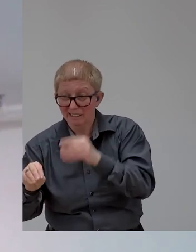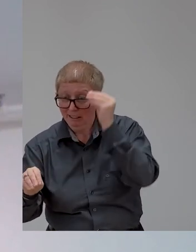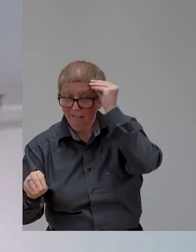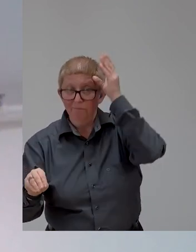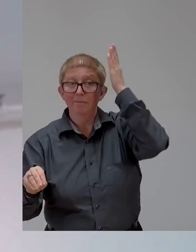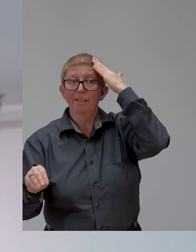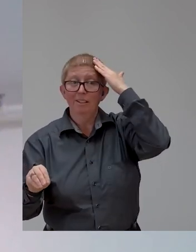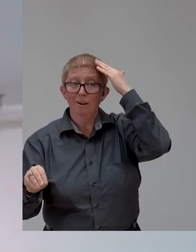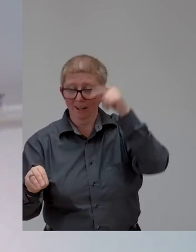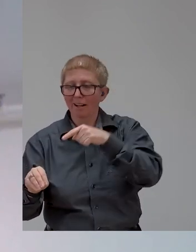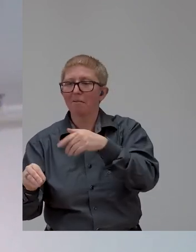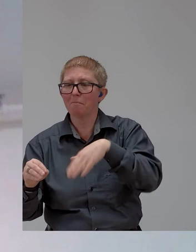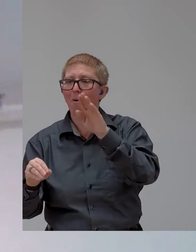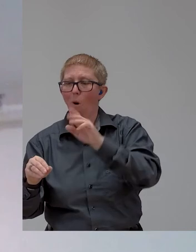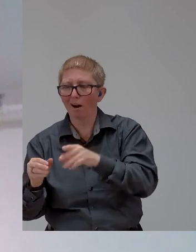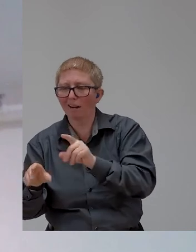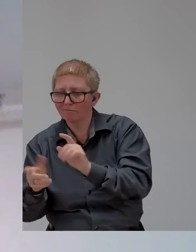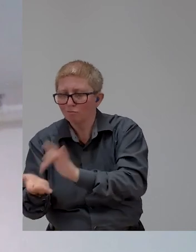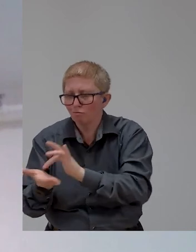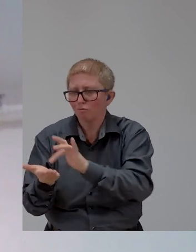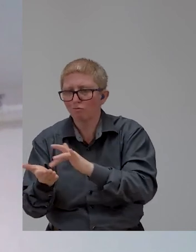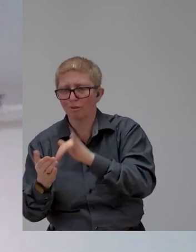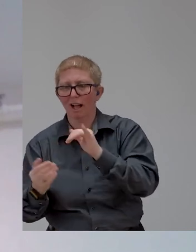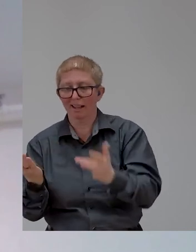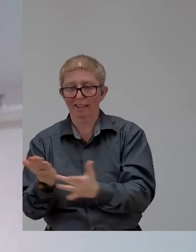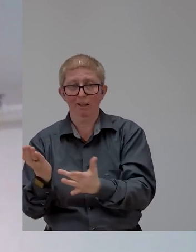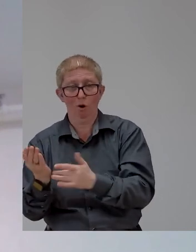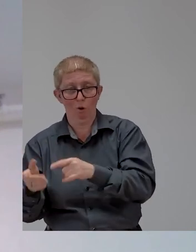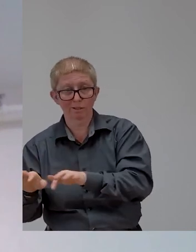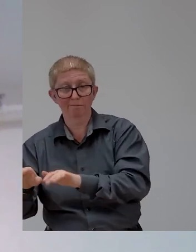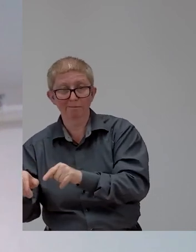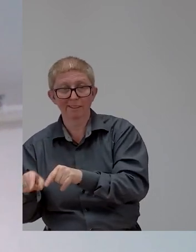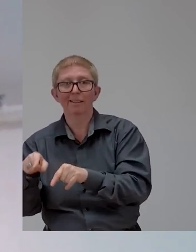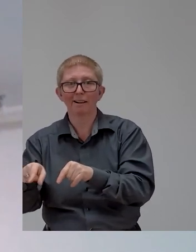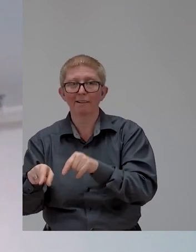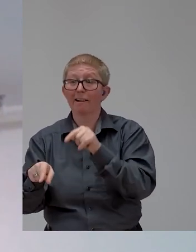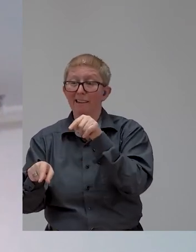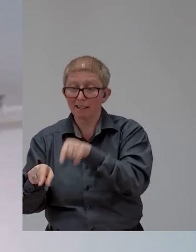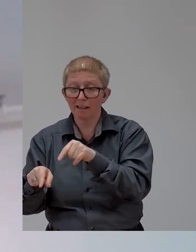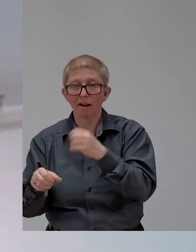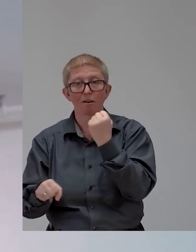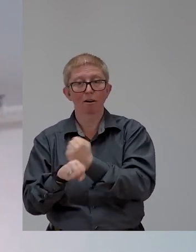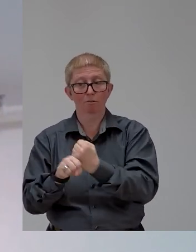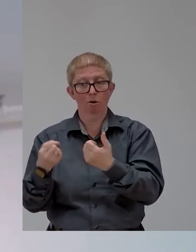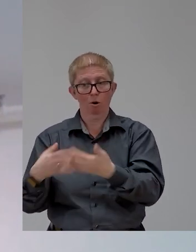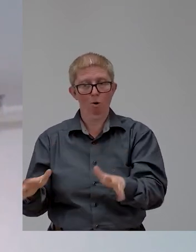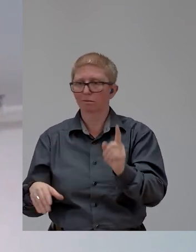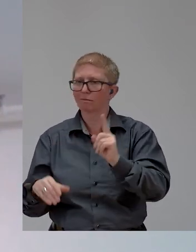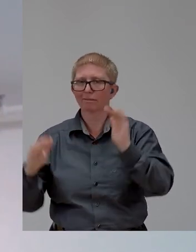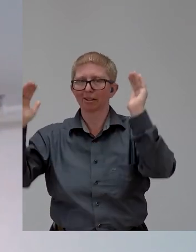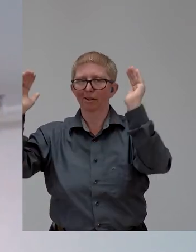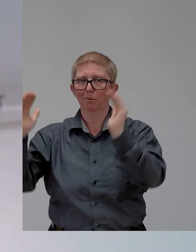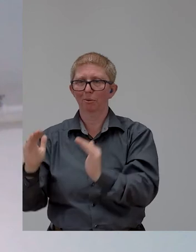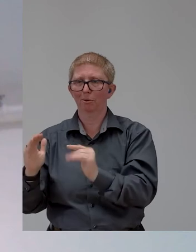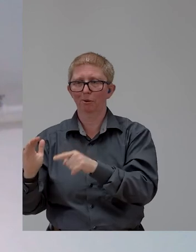prospects improve for employment. Not a surprise, but something that needs to be emphasized. ICT itself as an industry